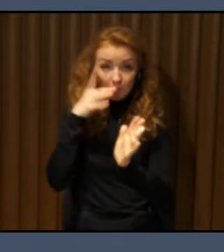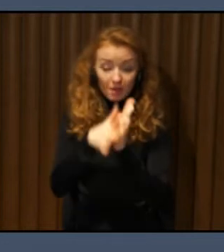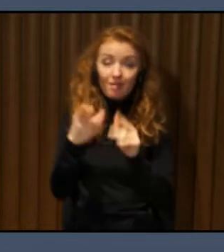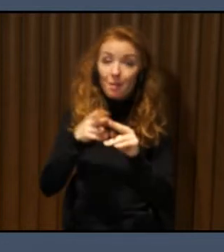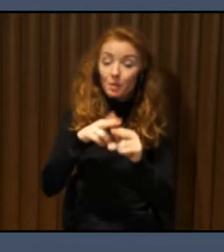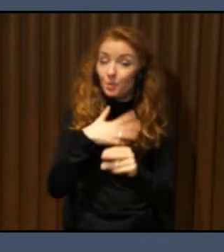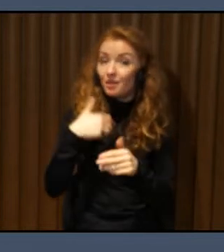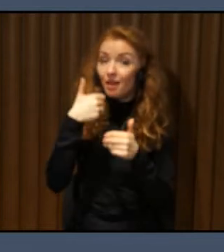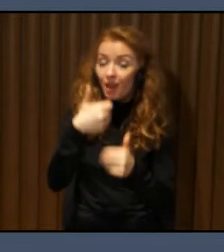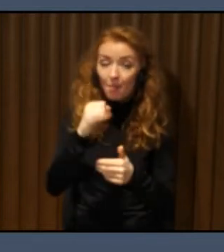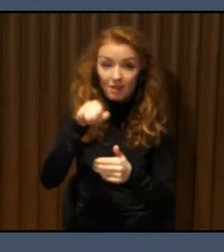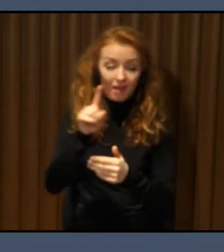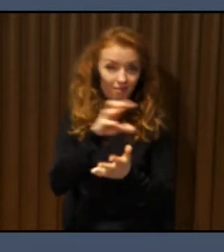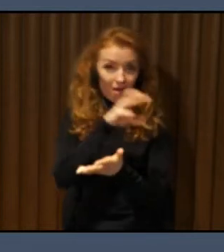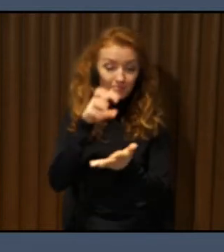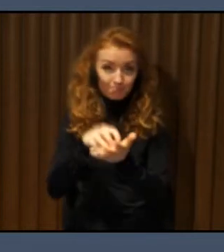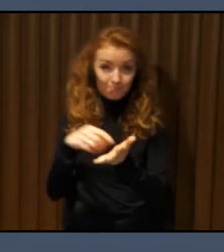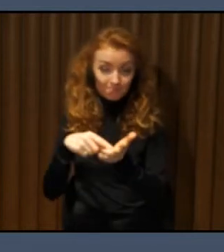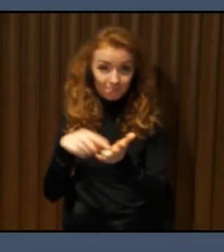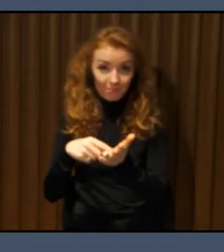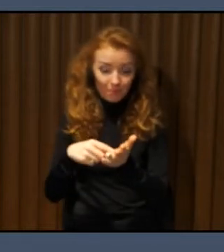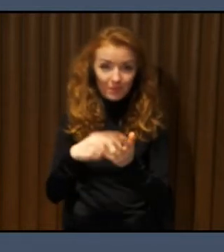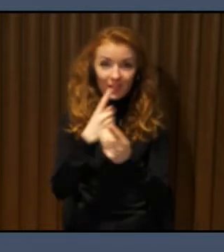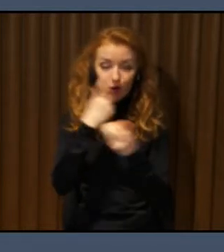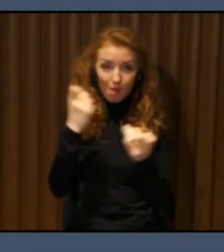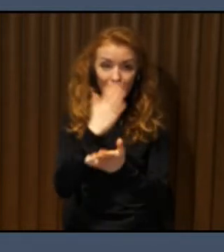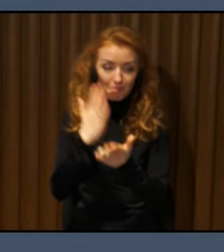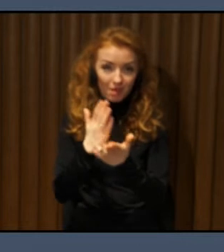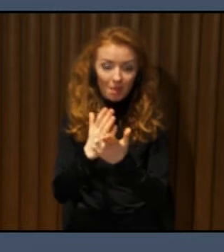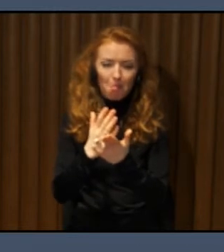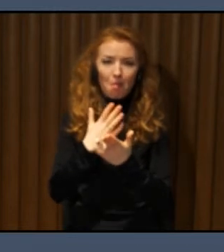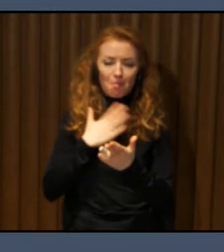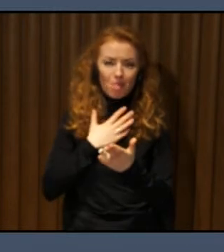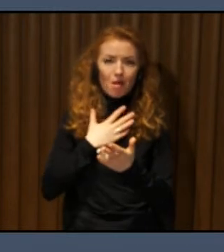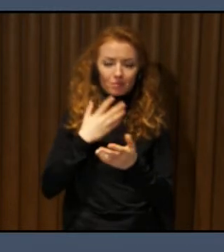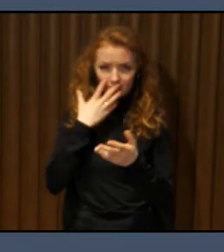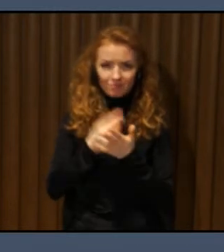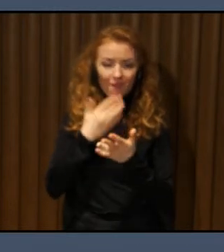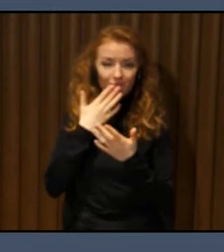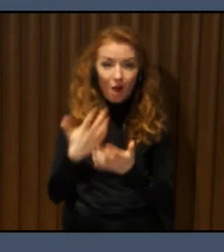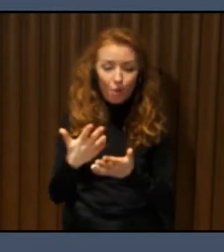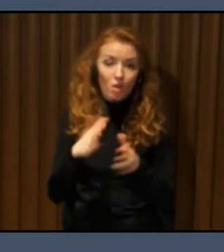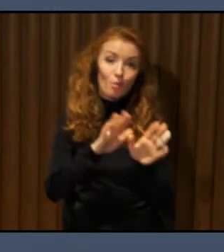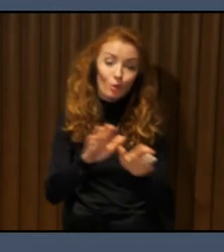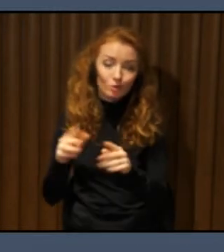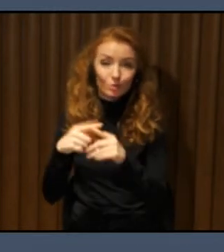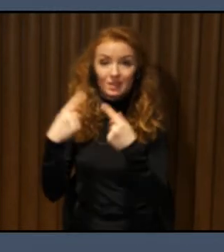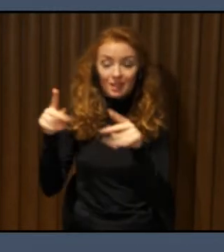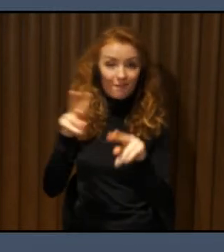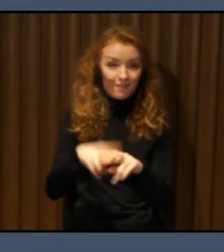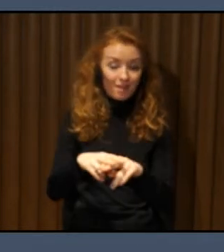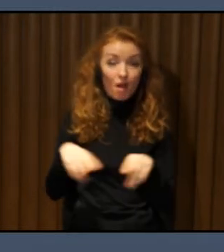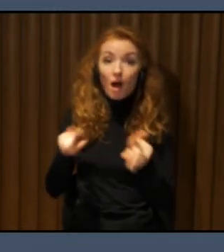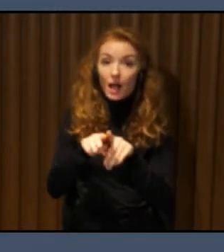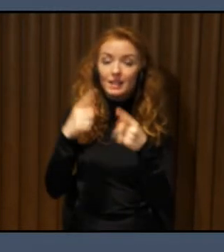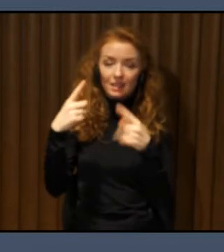language, public or private buildings, museums, et cetera. This is some examples of venues